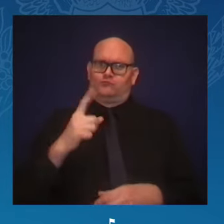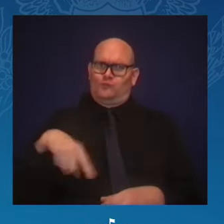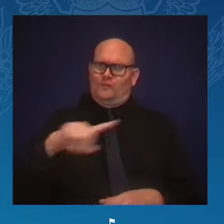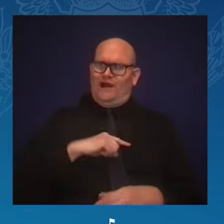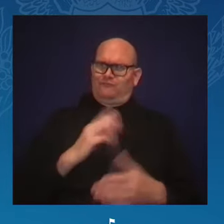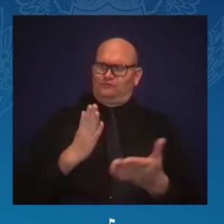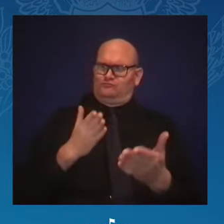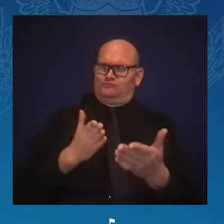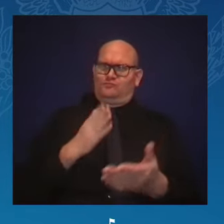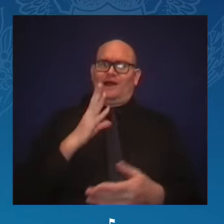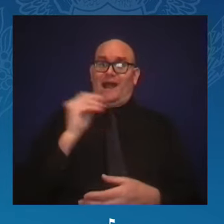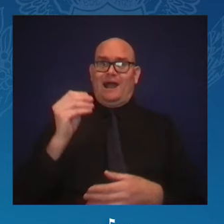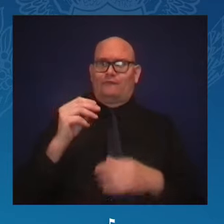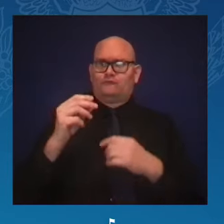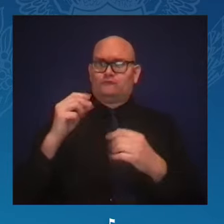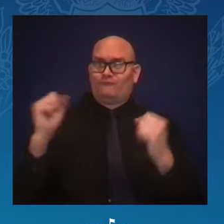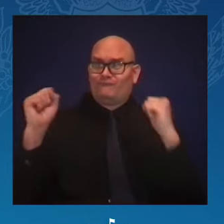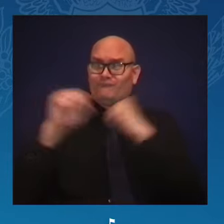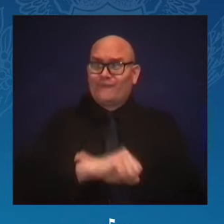So, Delta Sigma Theta,